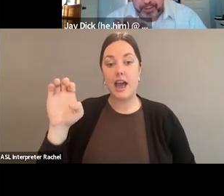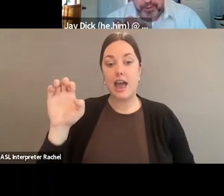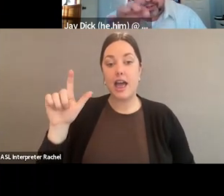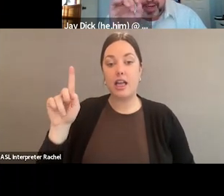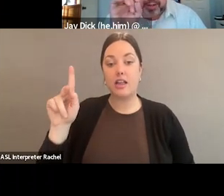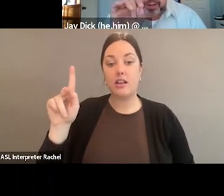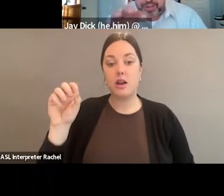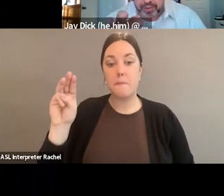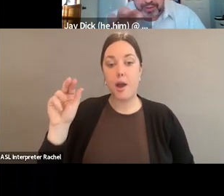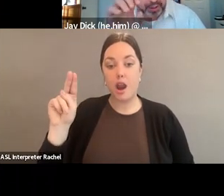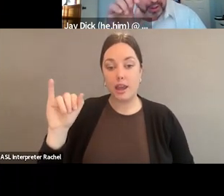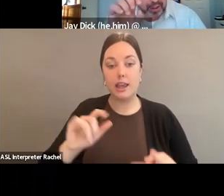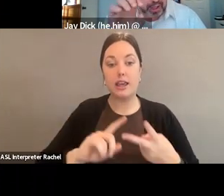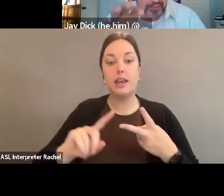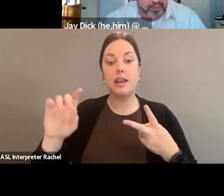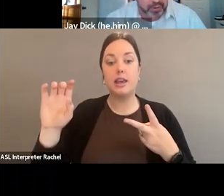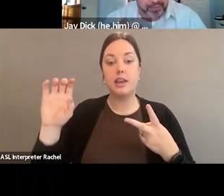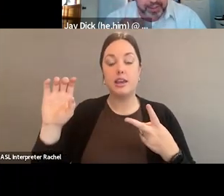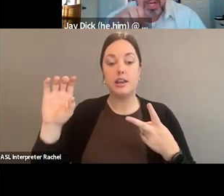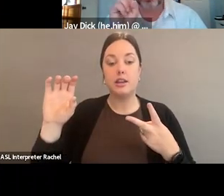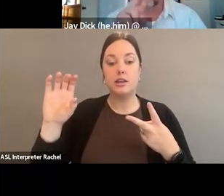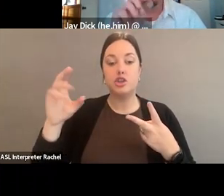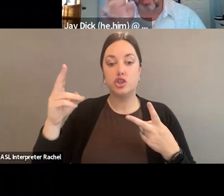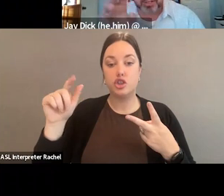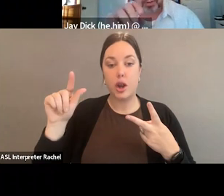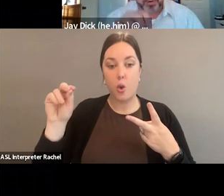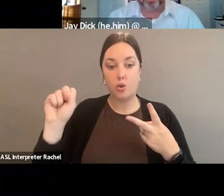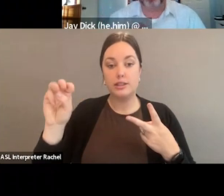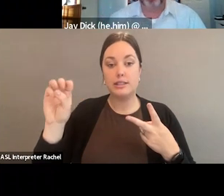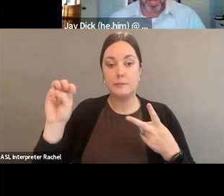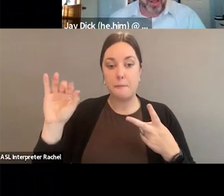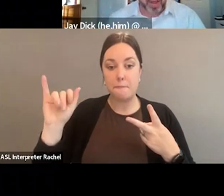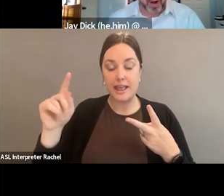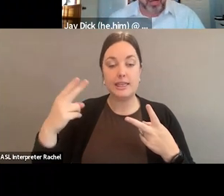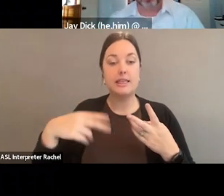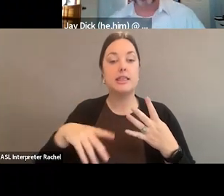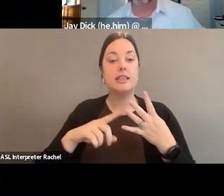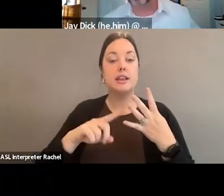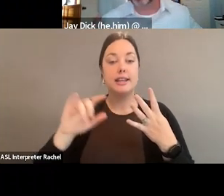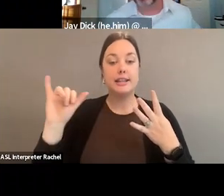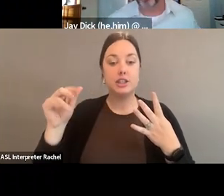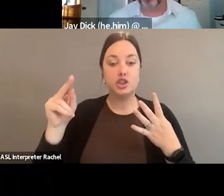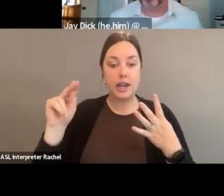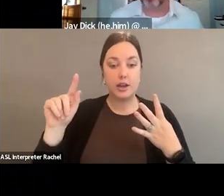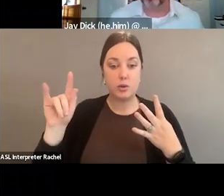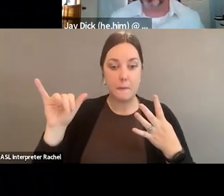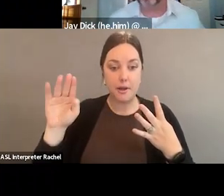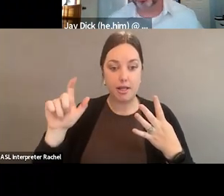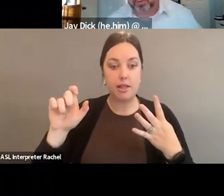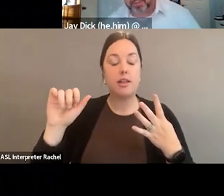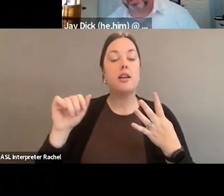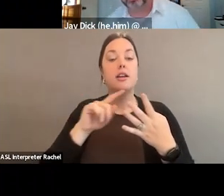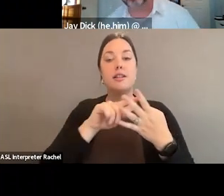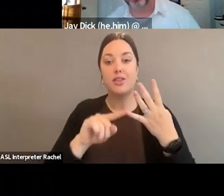Aero-Smith, Jay Trumbull, and Javier Williamson, two Democrats, two Republicans. They are actually going to sneak peek and get our